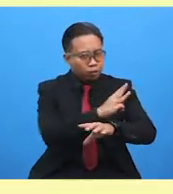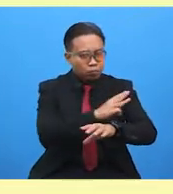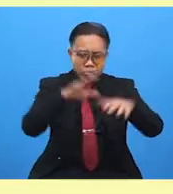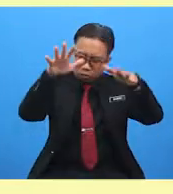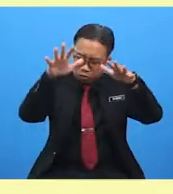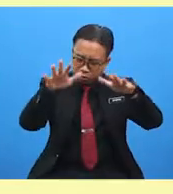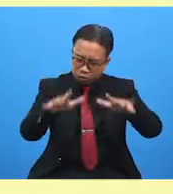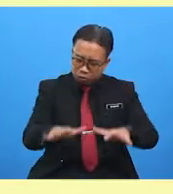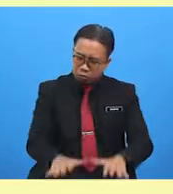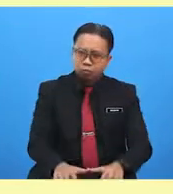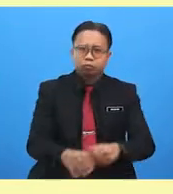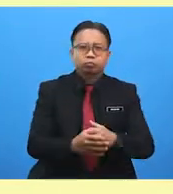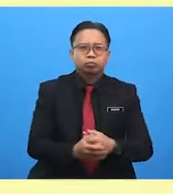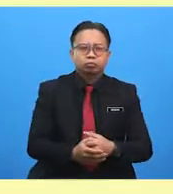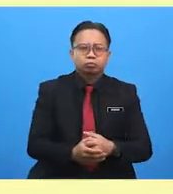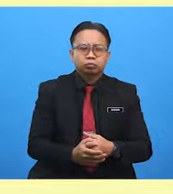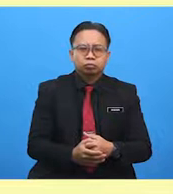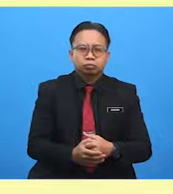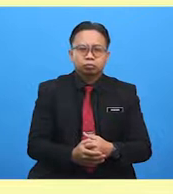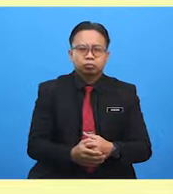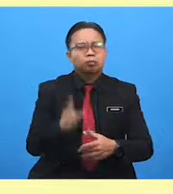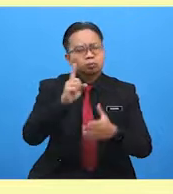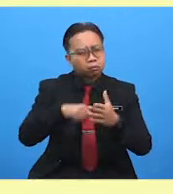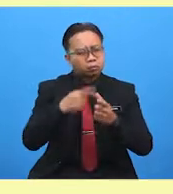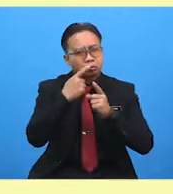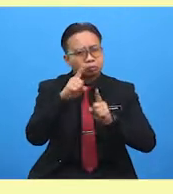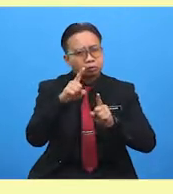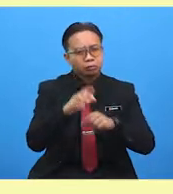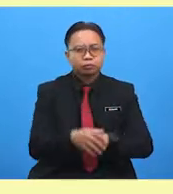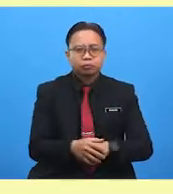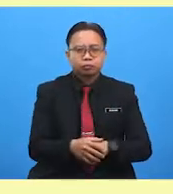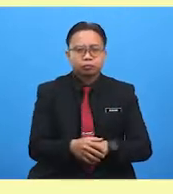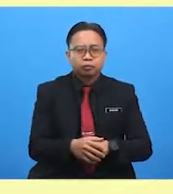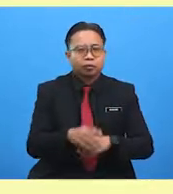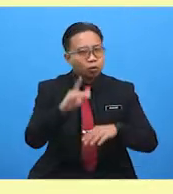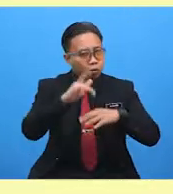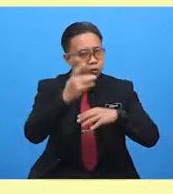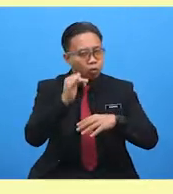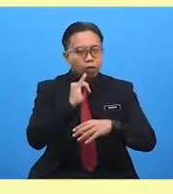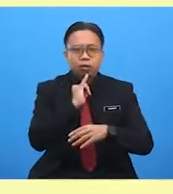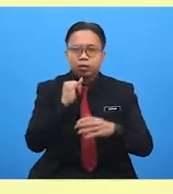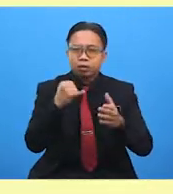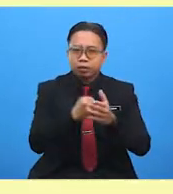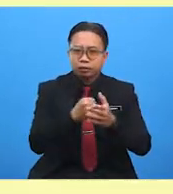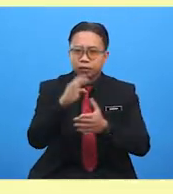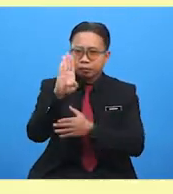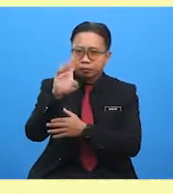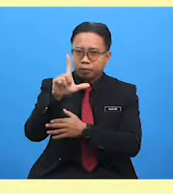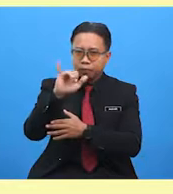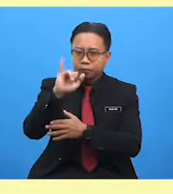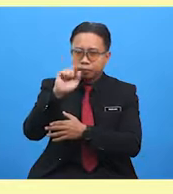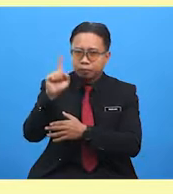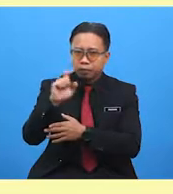When we have wind and snow at the same time, We called it... Blizzards!